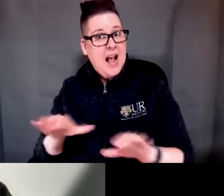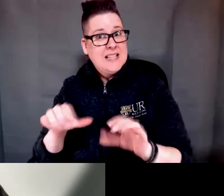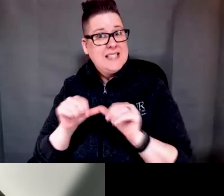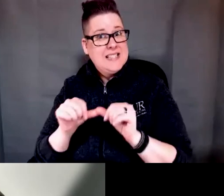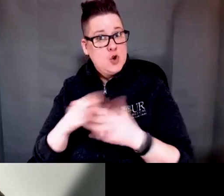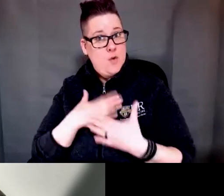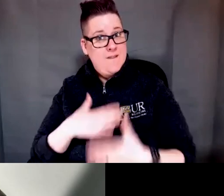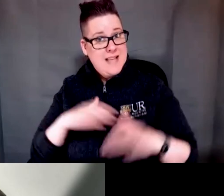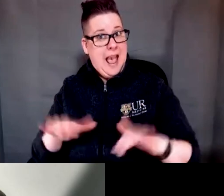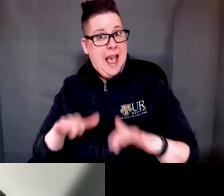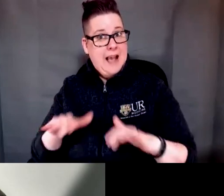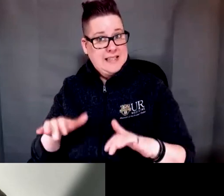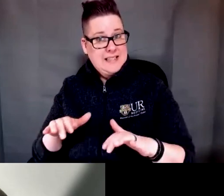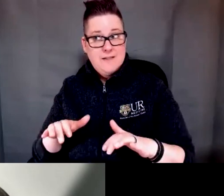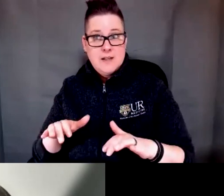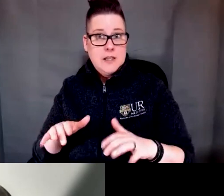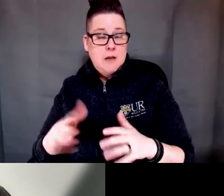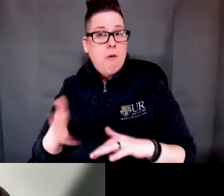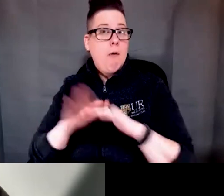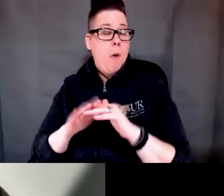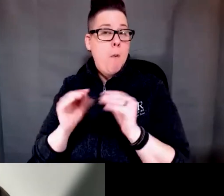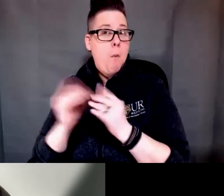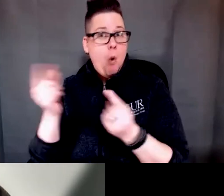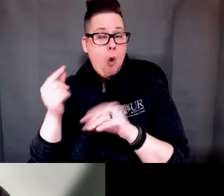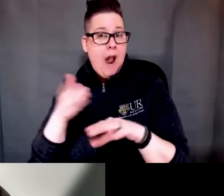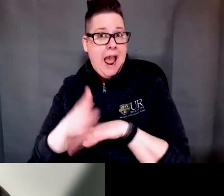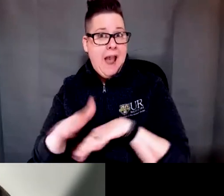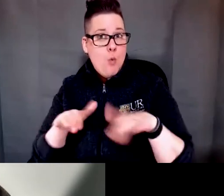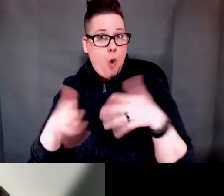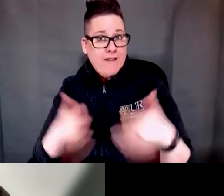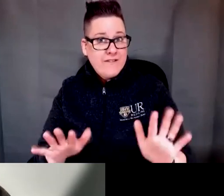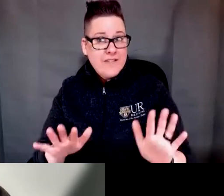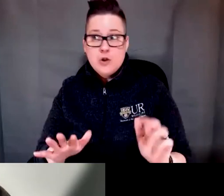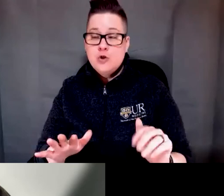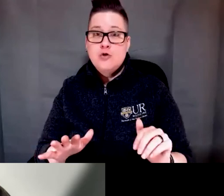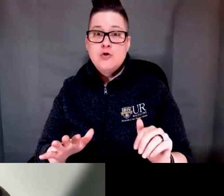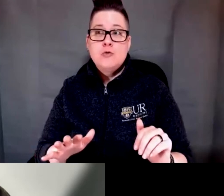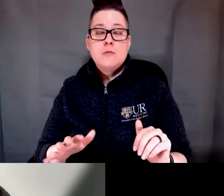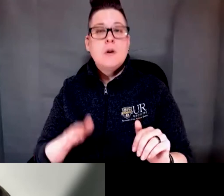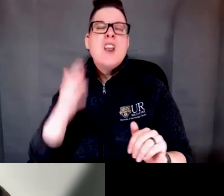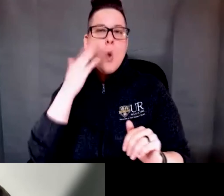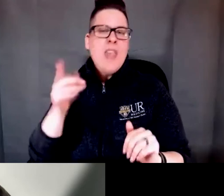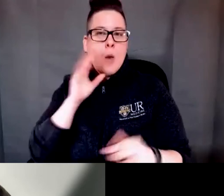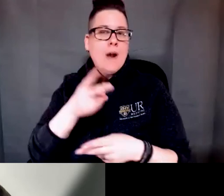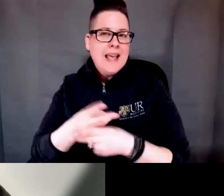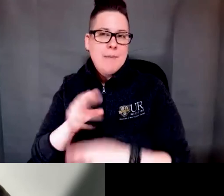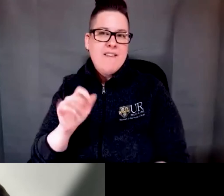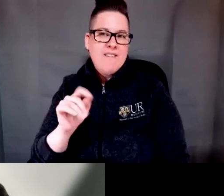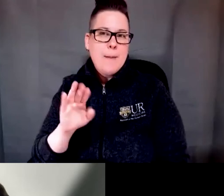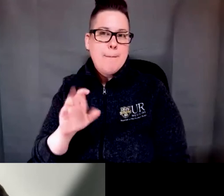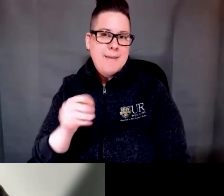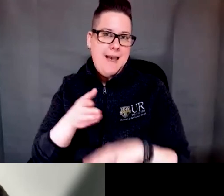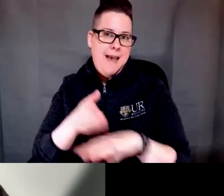like outside of the walks but you know once the once the program is done they keep the Fitbit but we're not going to be monitoring them right